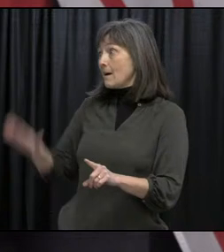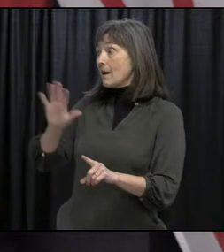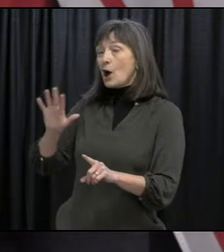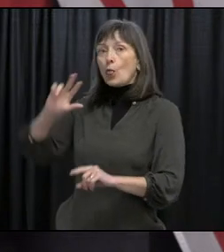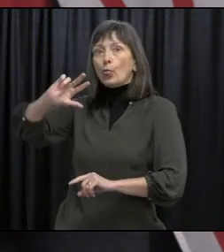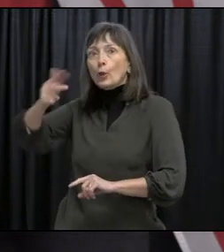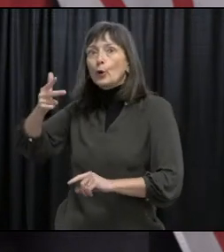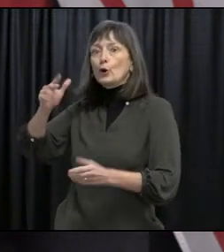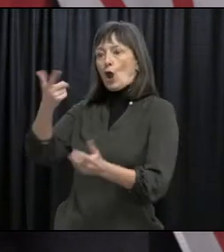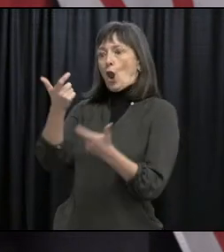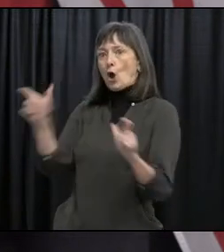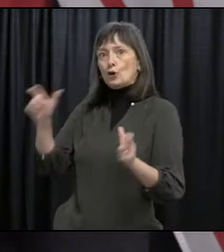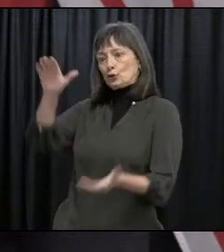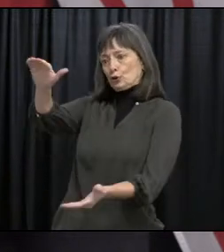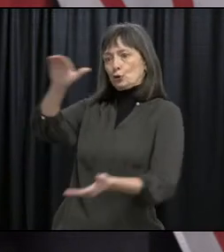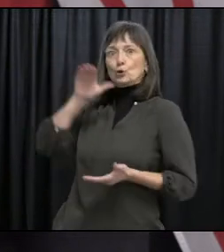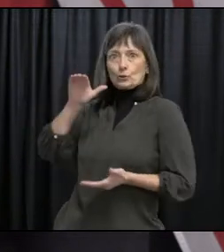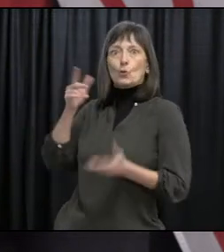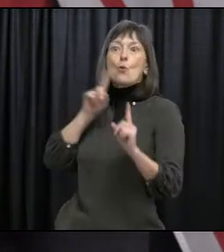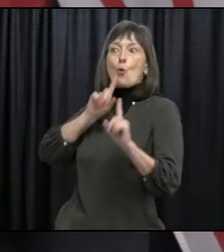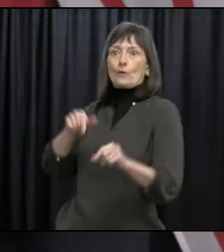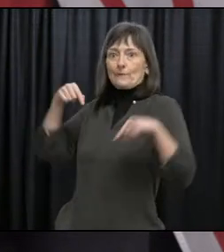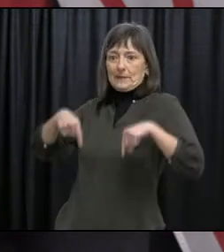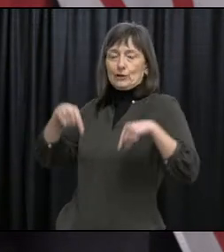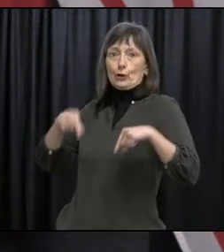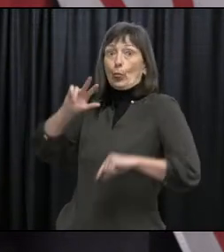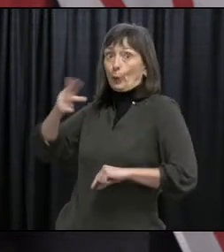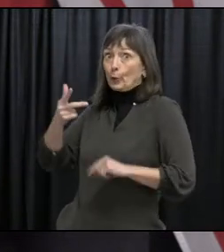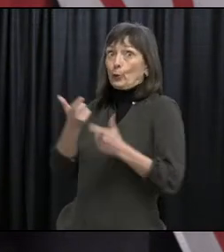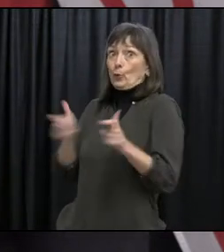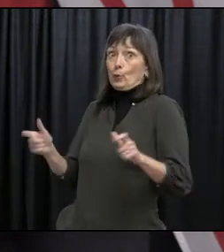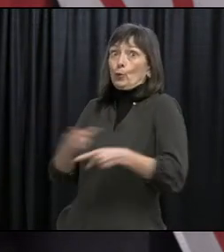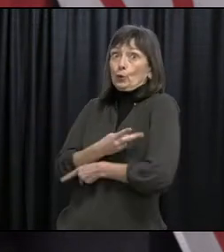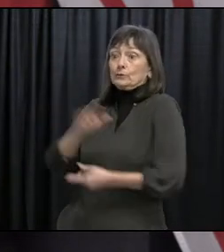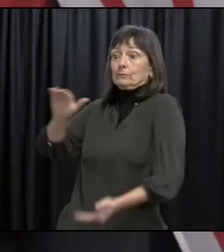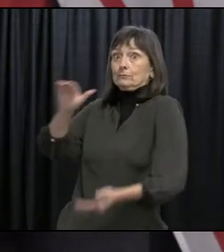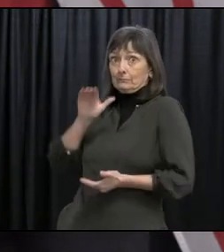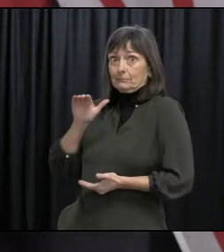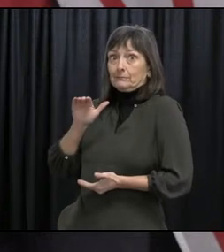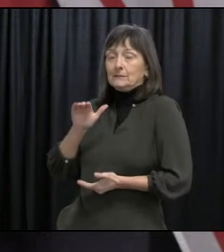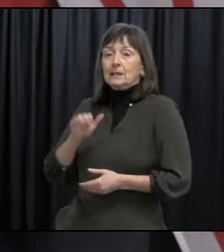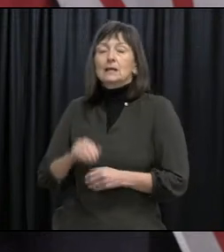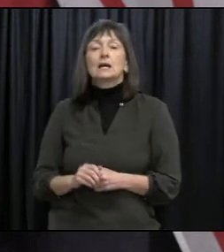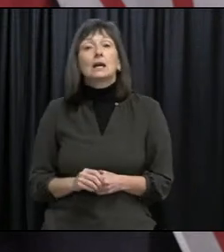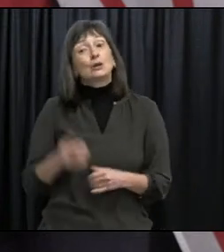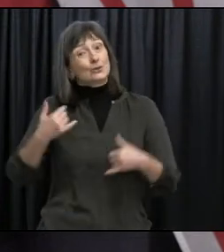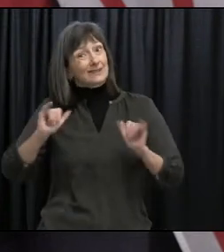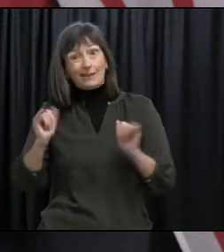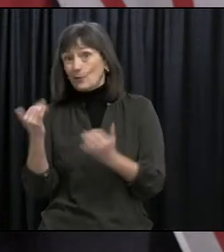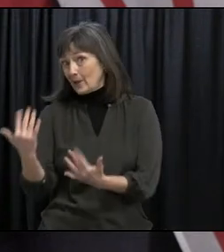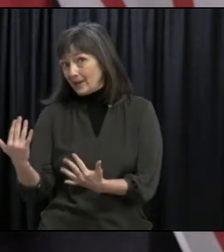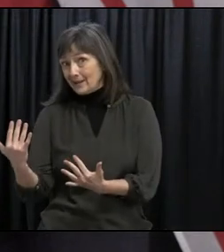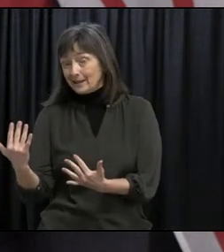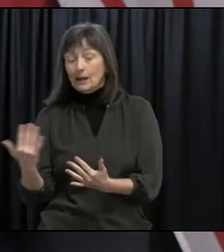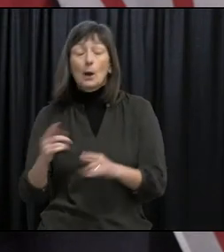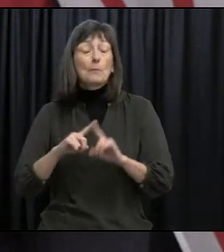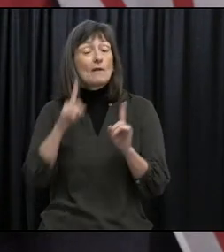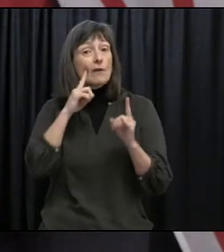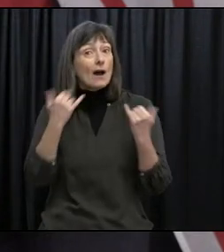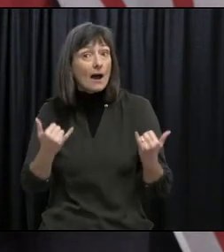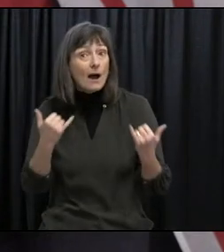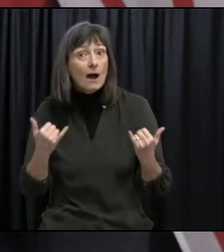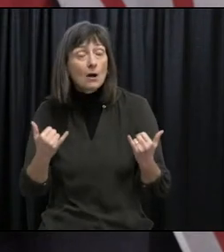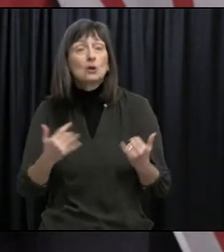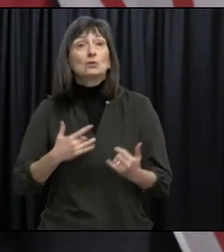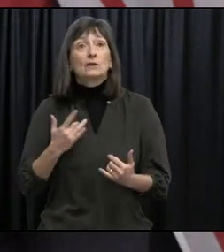While we await the arrival of the remainder of Chromebooks, we believe we have enough devices available for